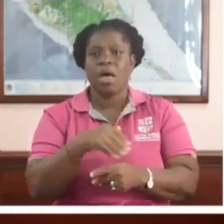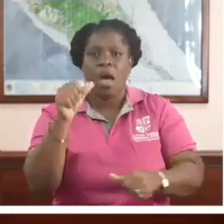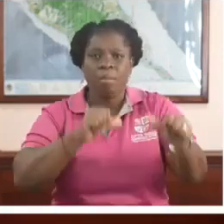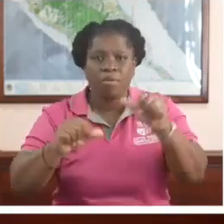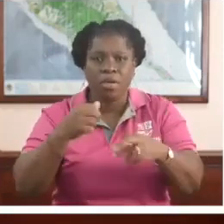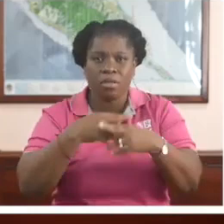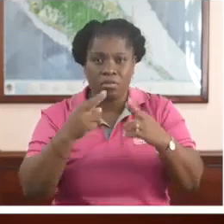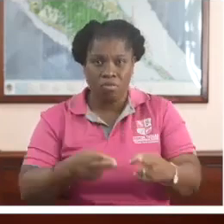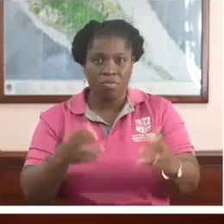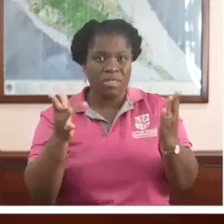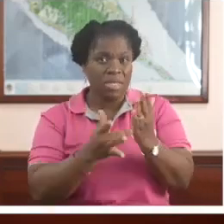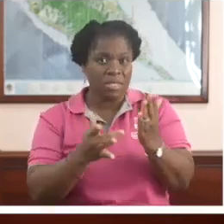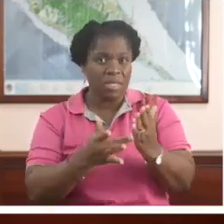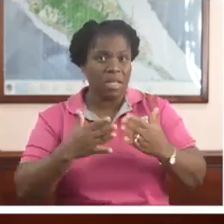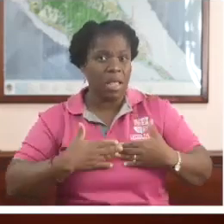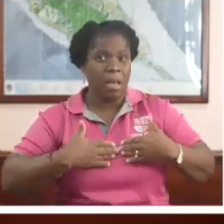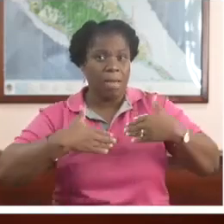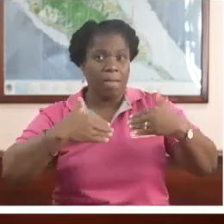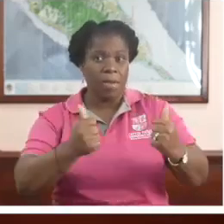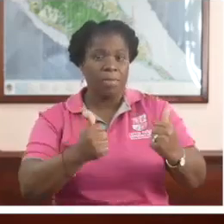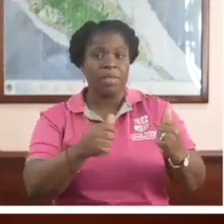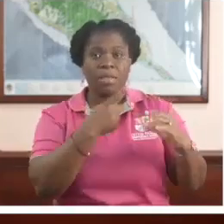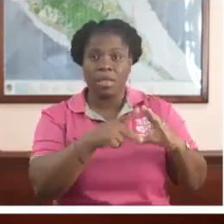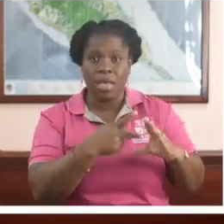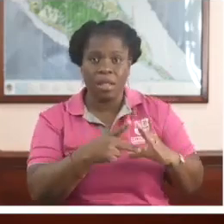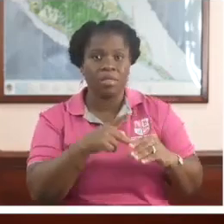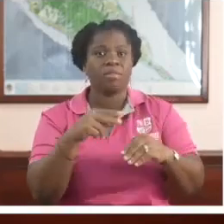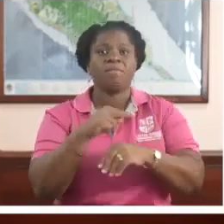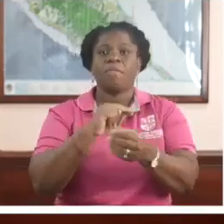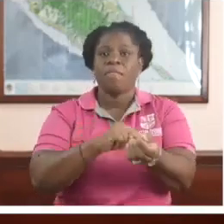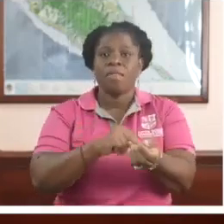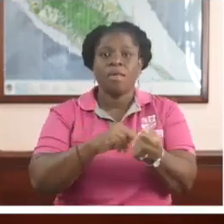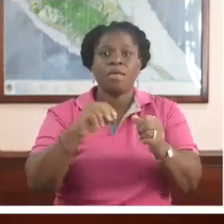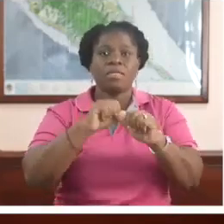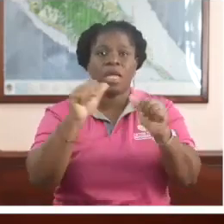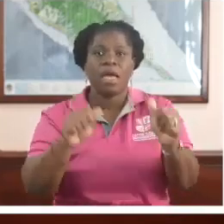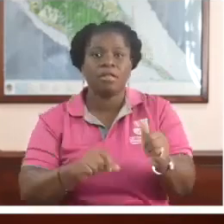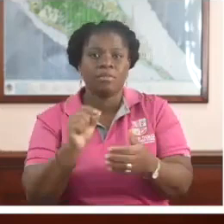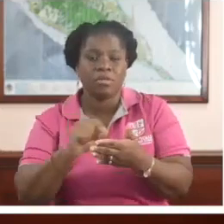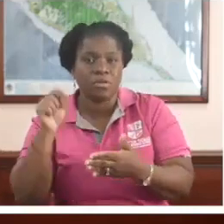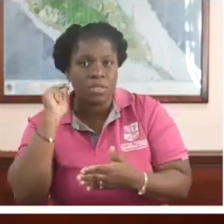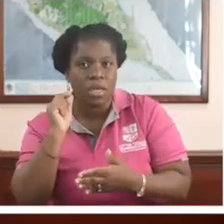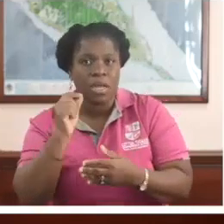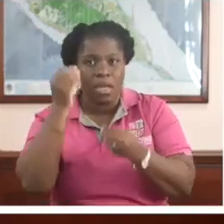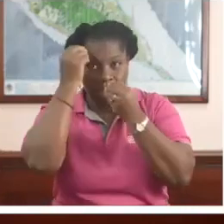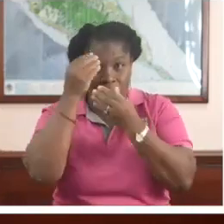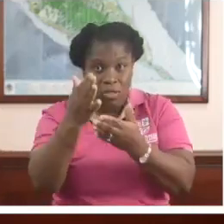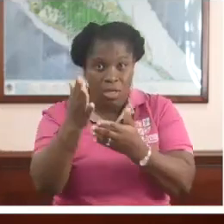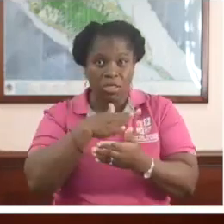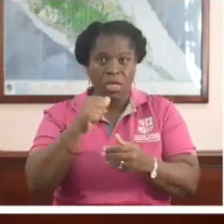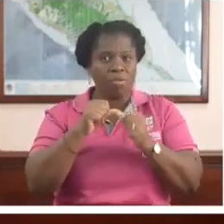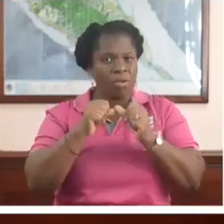operating rule technique, public health, nursing administration and education, and we are currently exploring more